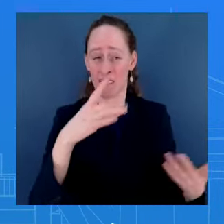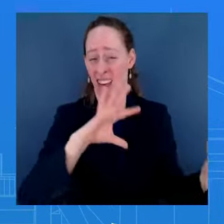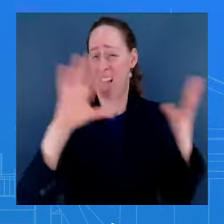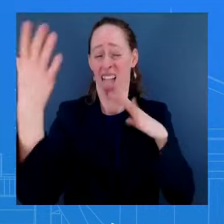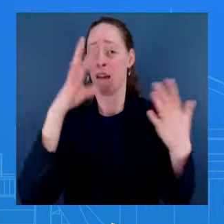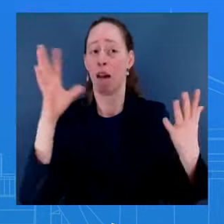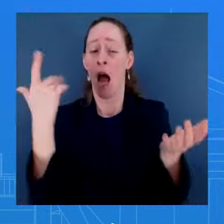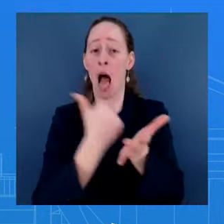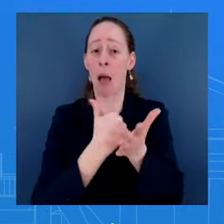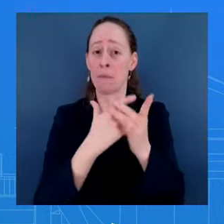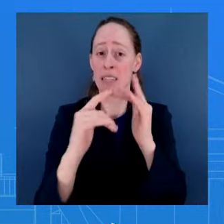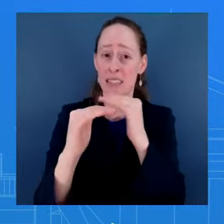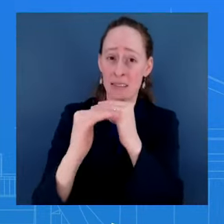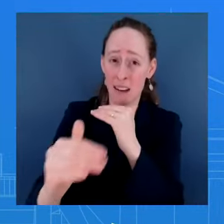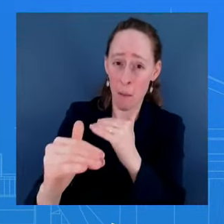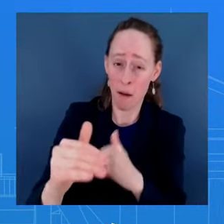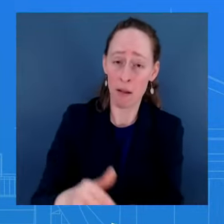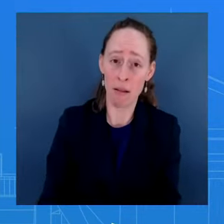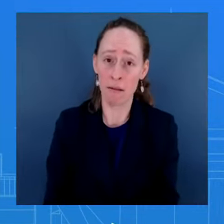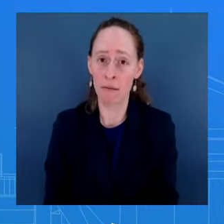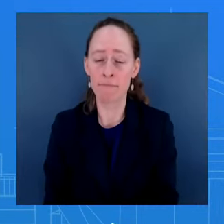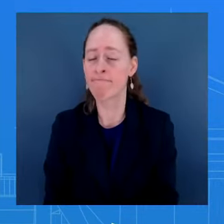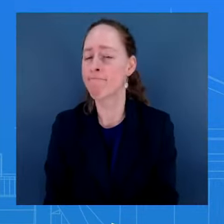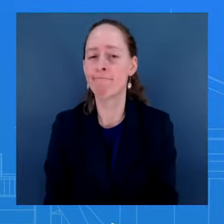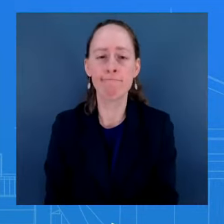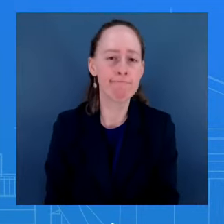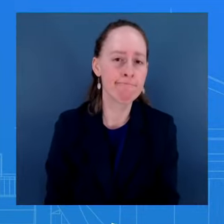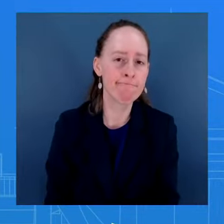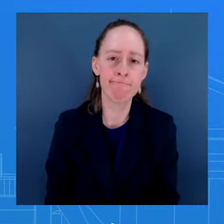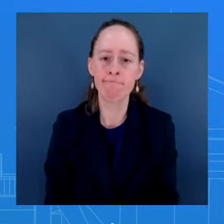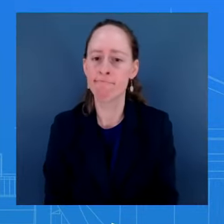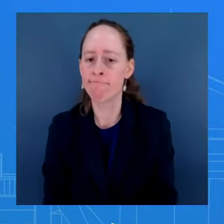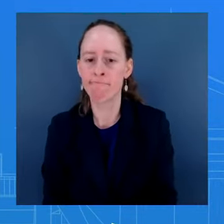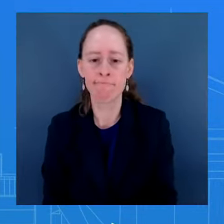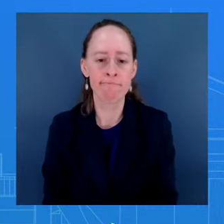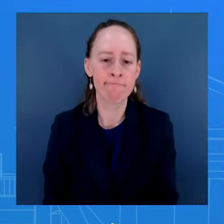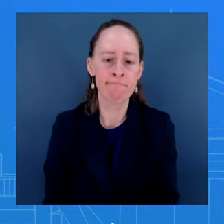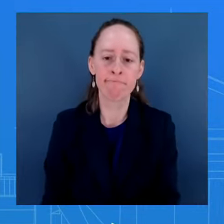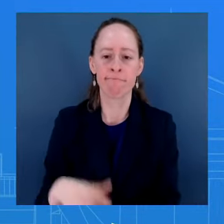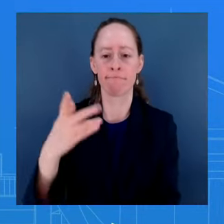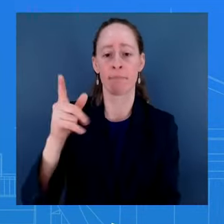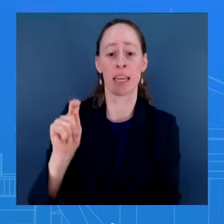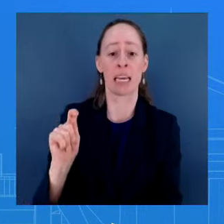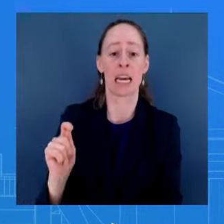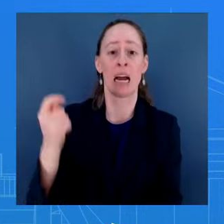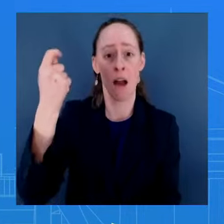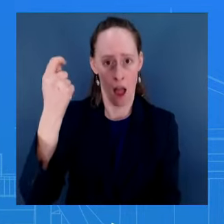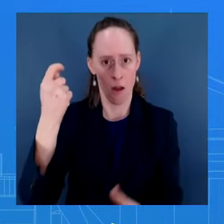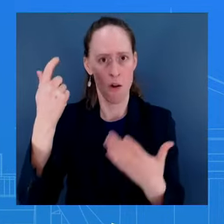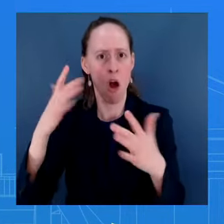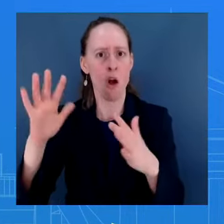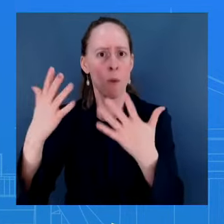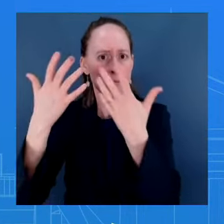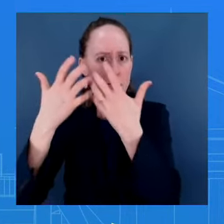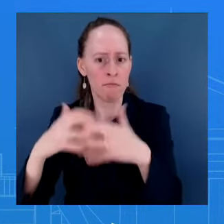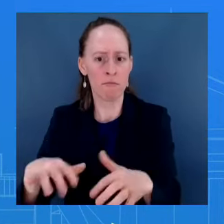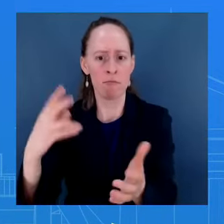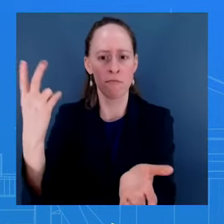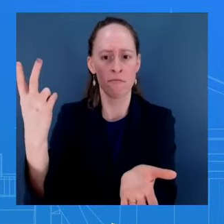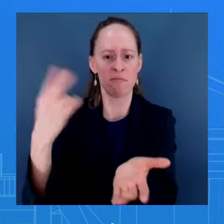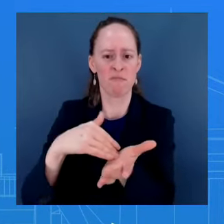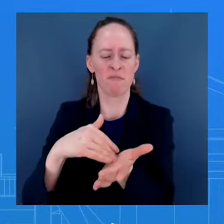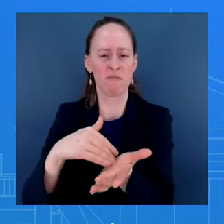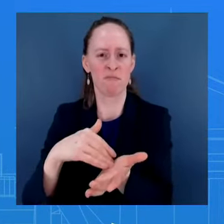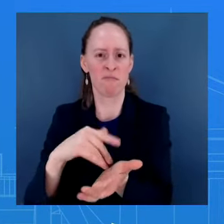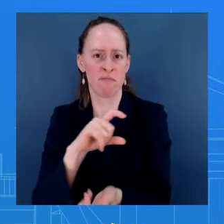Kenyan has agreed to send about 2,000 forces there, so that was recently signed and that's going to move forward,